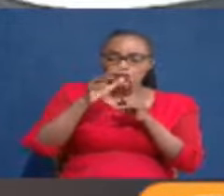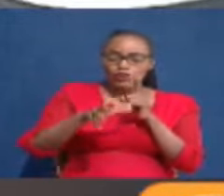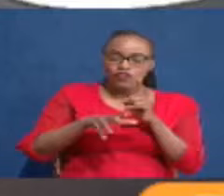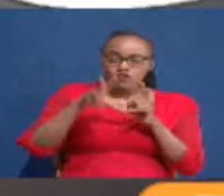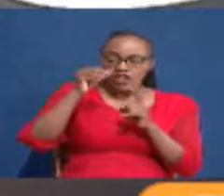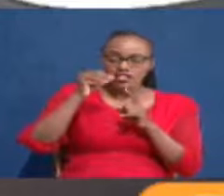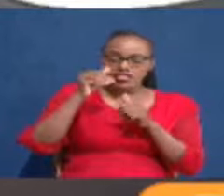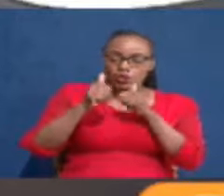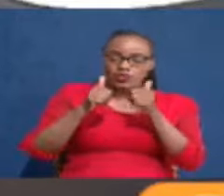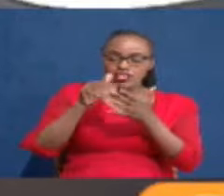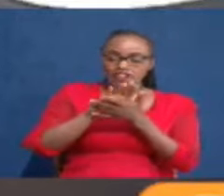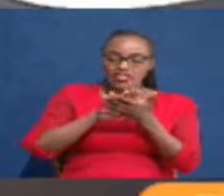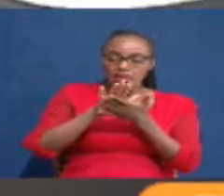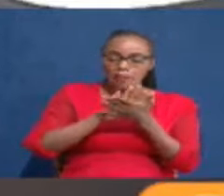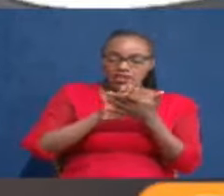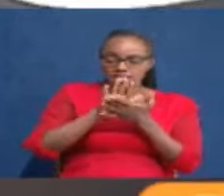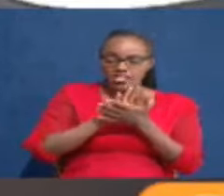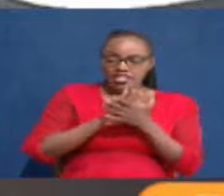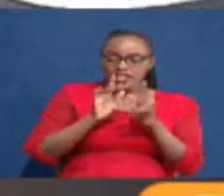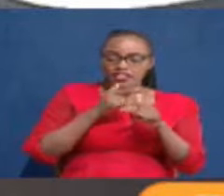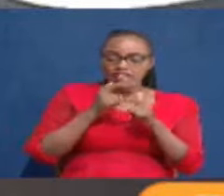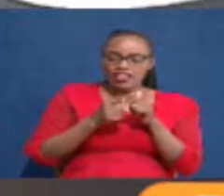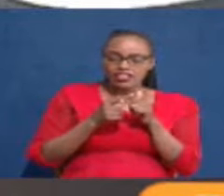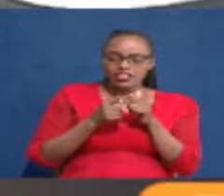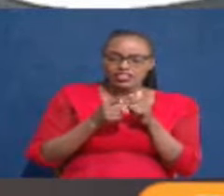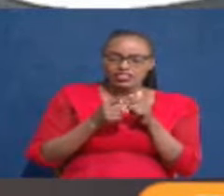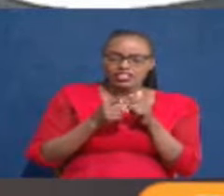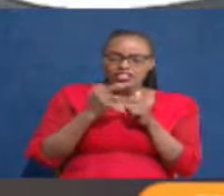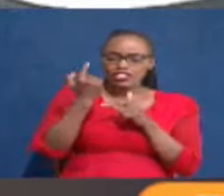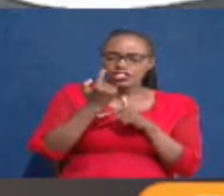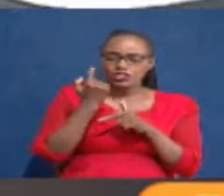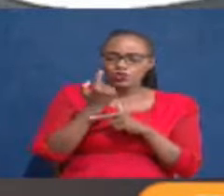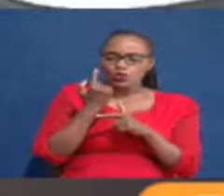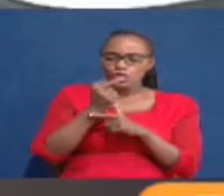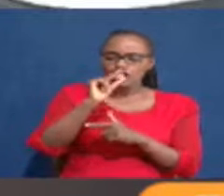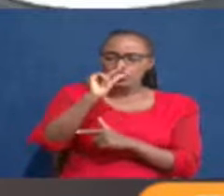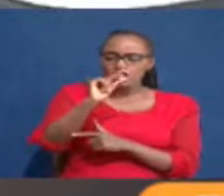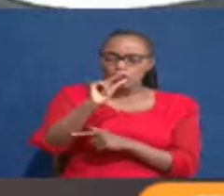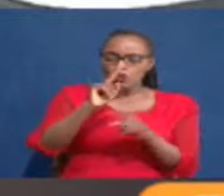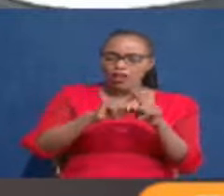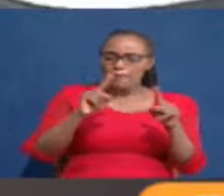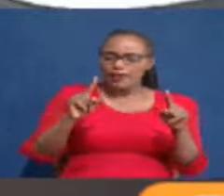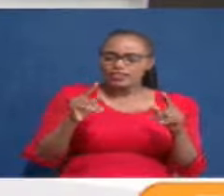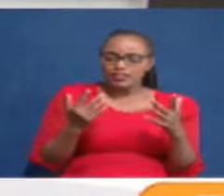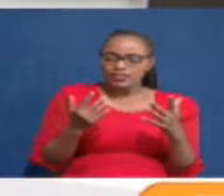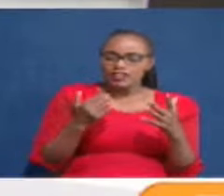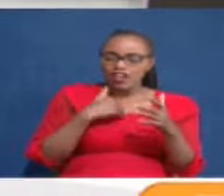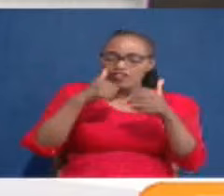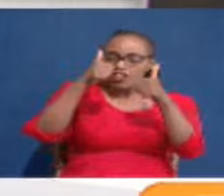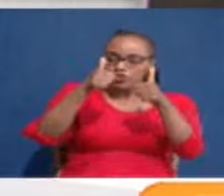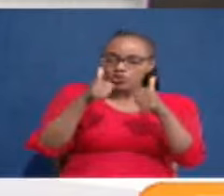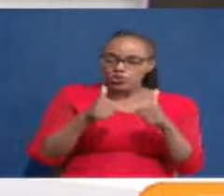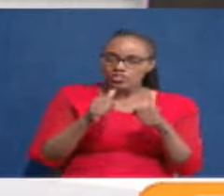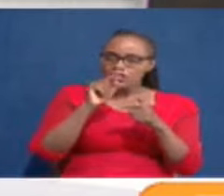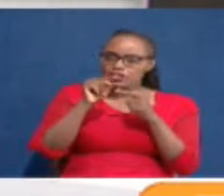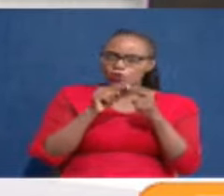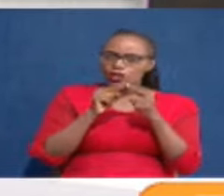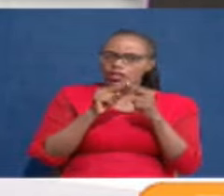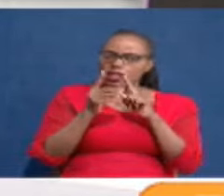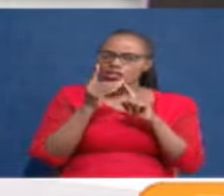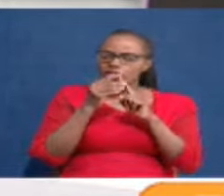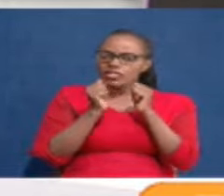it being sneaky and really it is just a slap in the face to persons who there a gazette notice on 10th of July